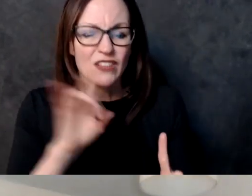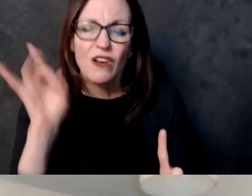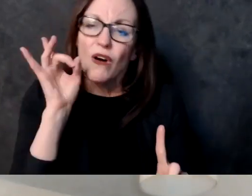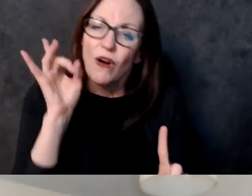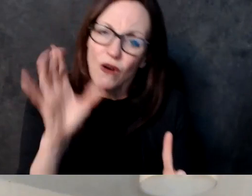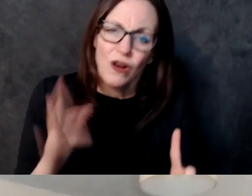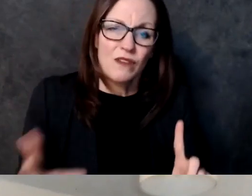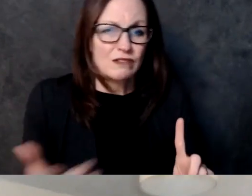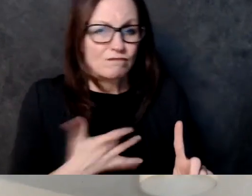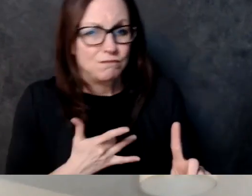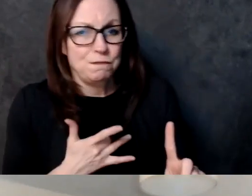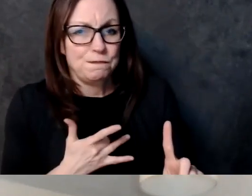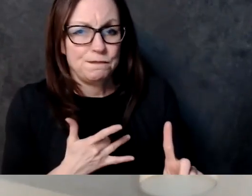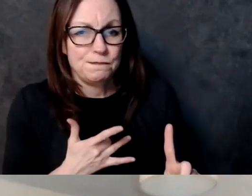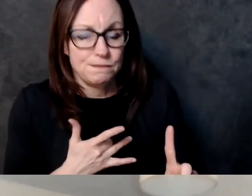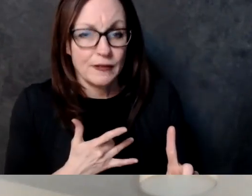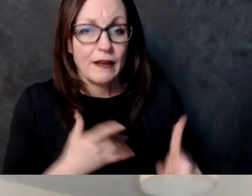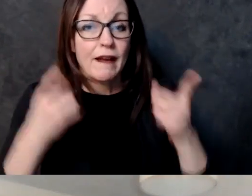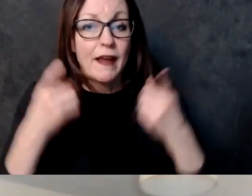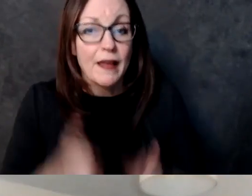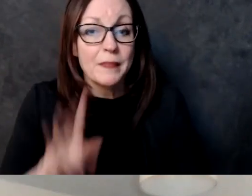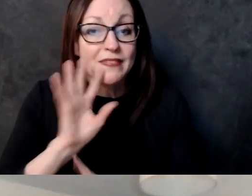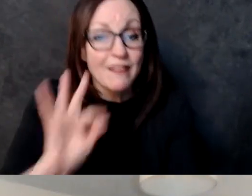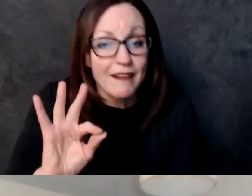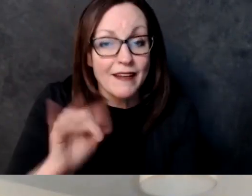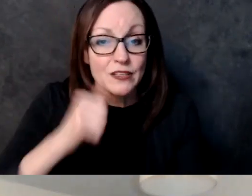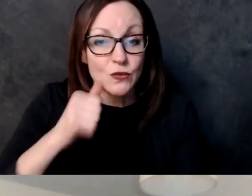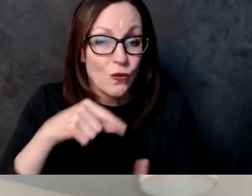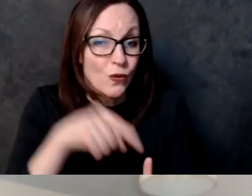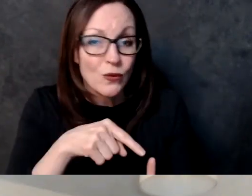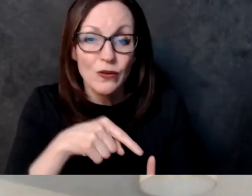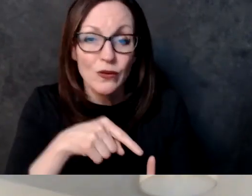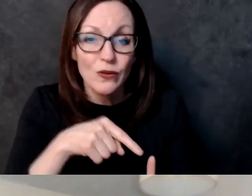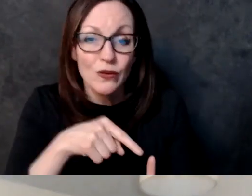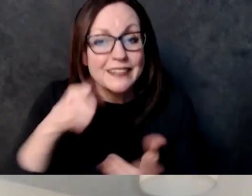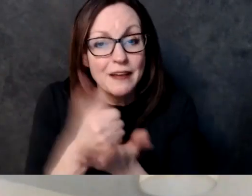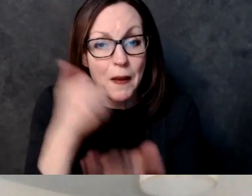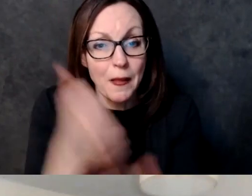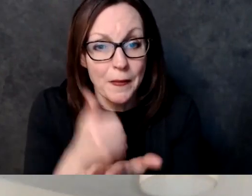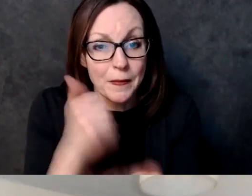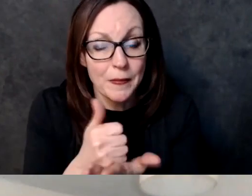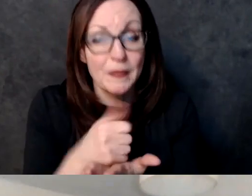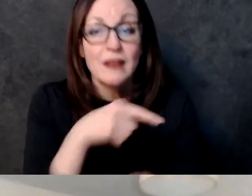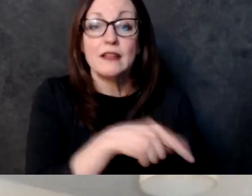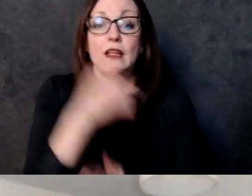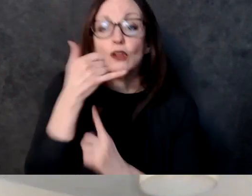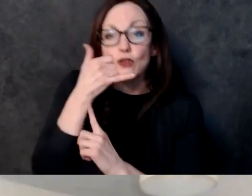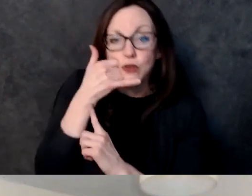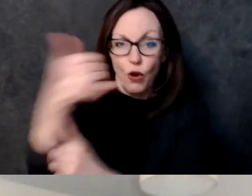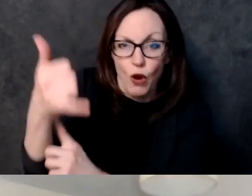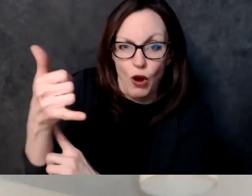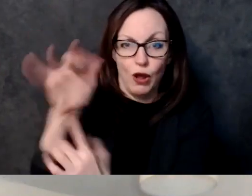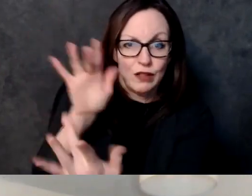that the police you know there's six or so you know cops who came upon her out there in rochester new york um